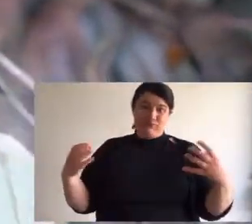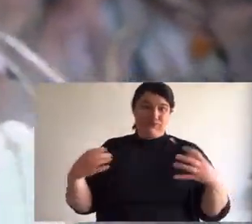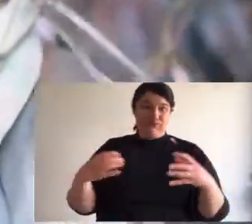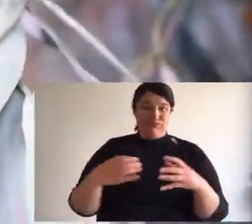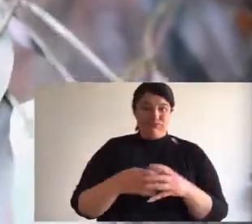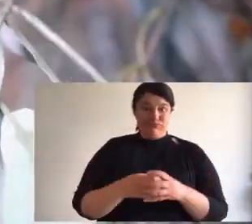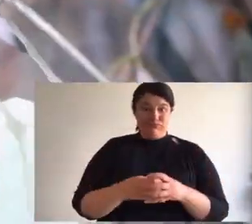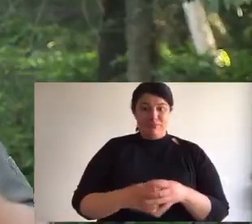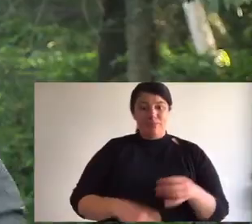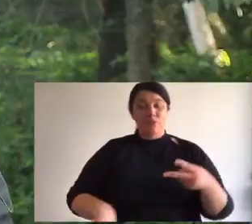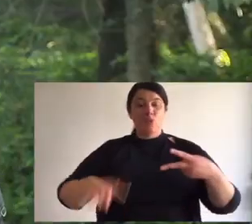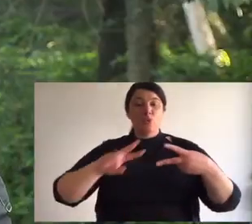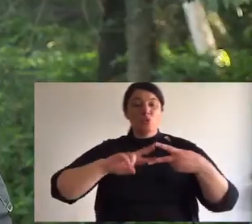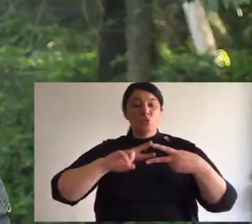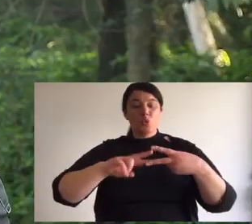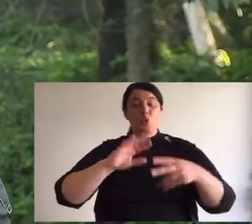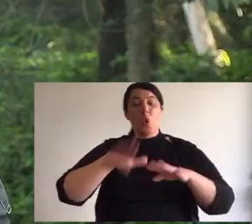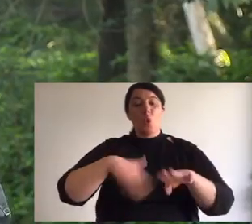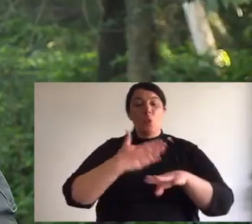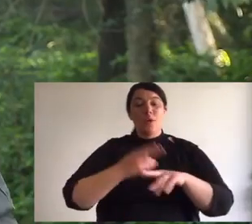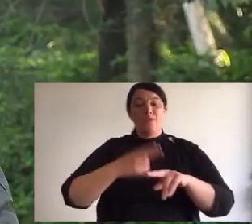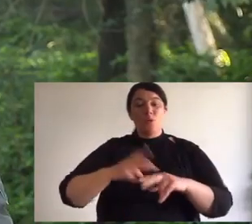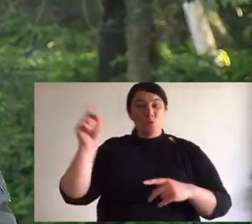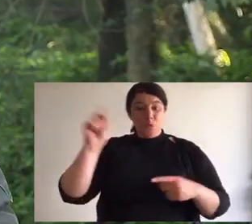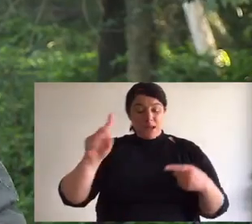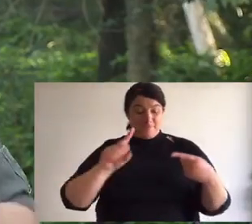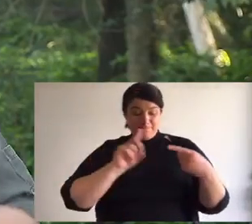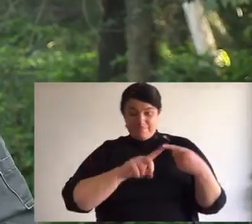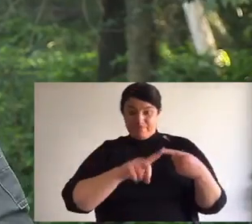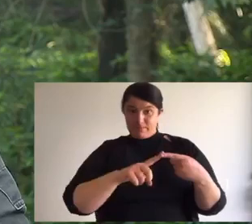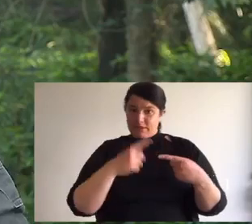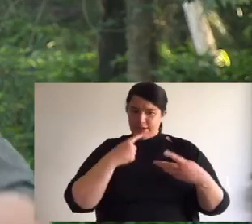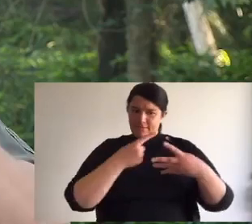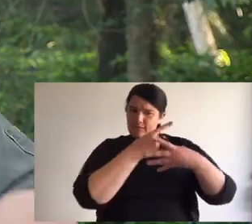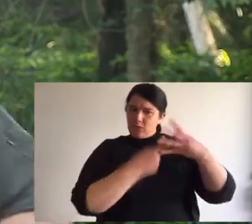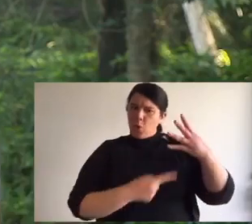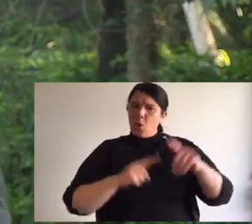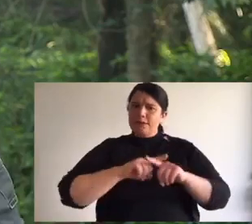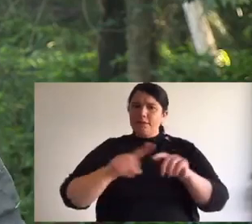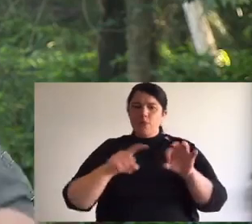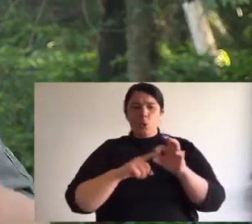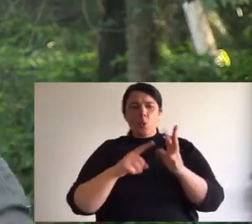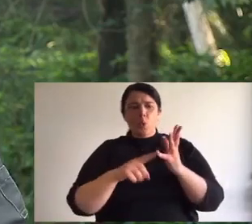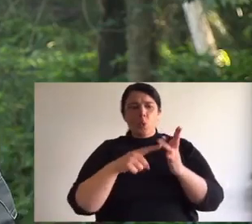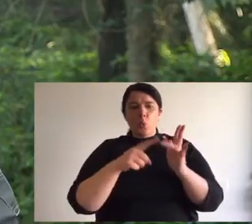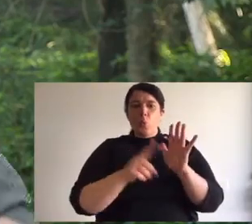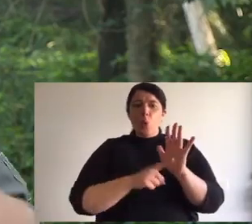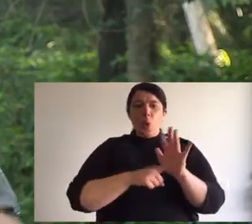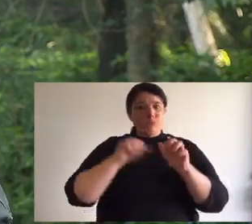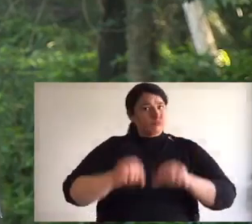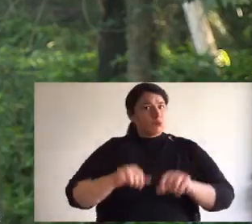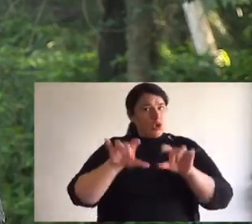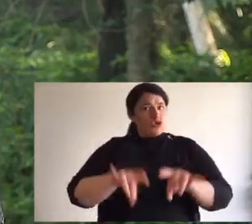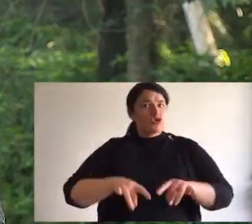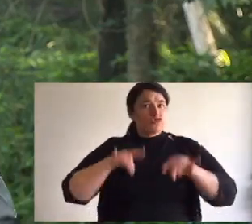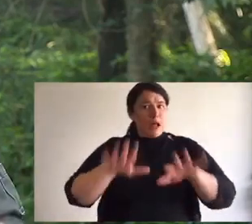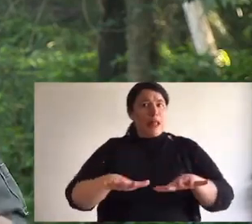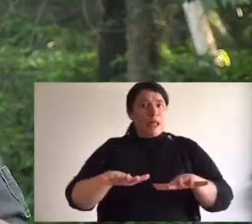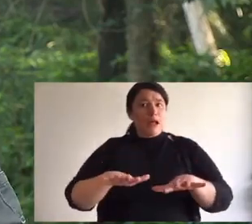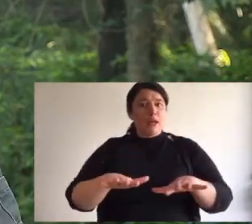endangered species. Two bits of homework for today. I mentioned earlier there are four species of quoll in Australia.